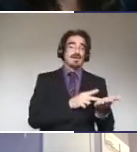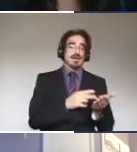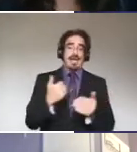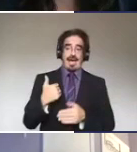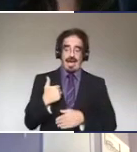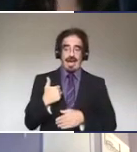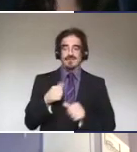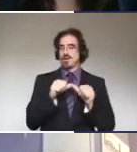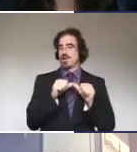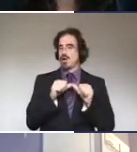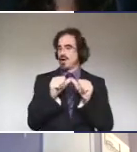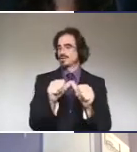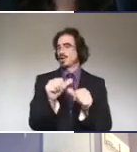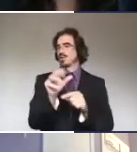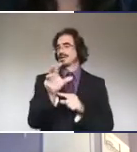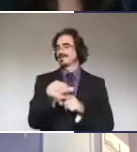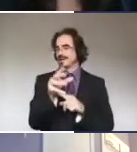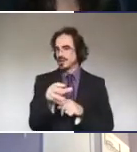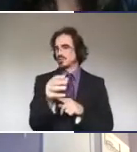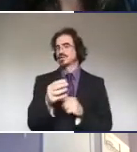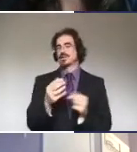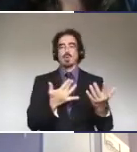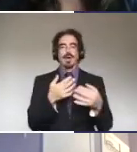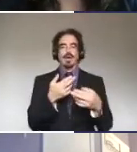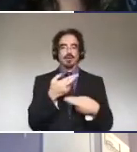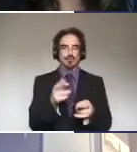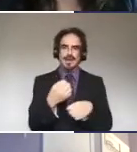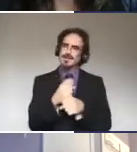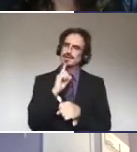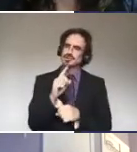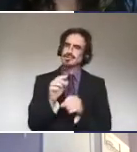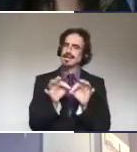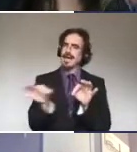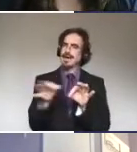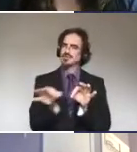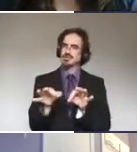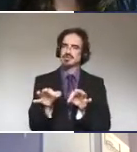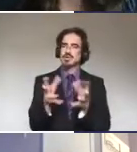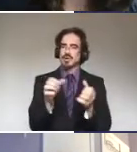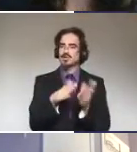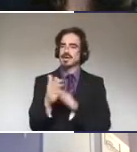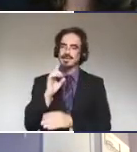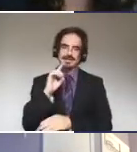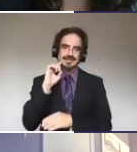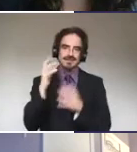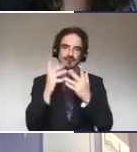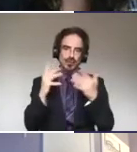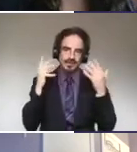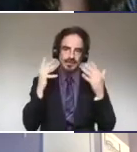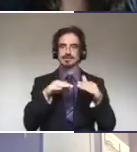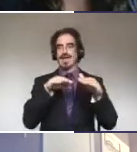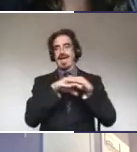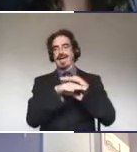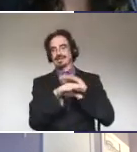ongoing videos that are way in the waiting room, make sure those are captioned, be deaf friendly, uh, make sure videos that you have